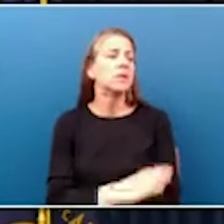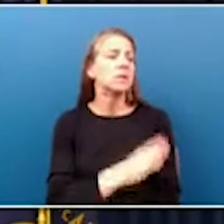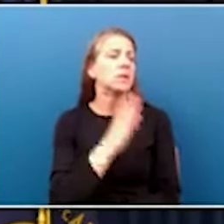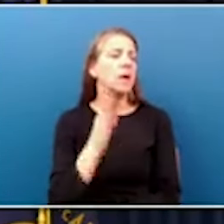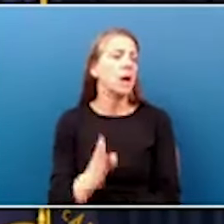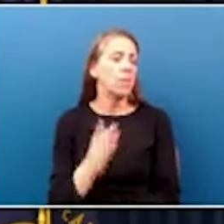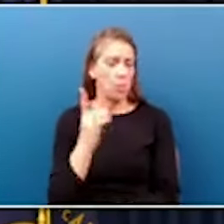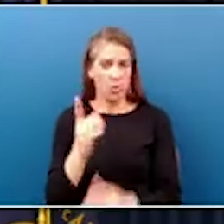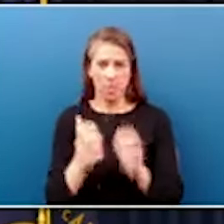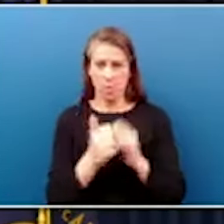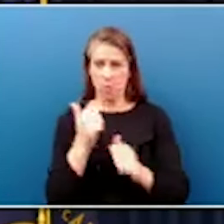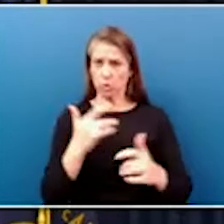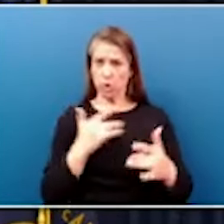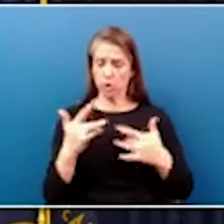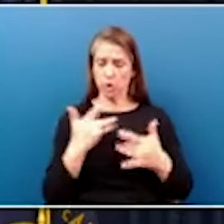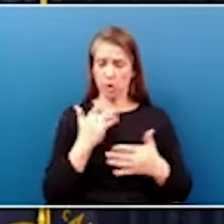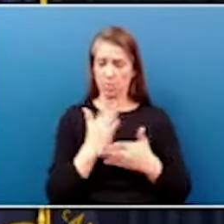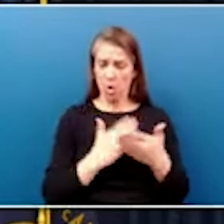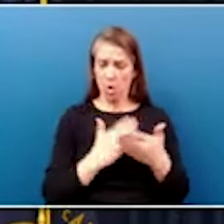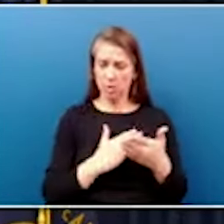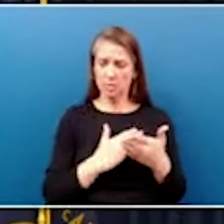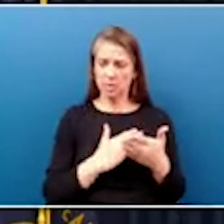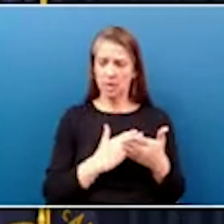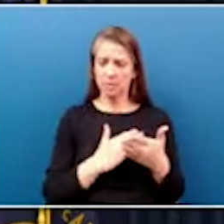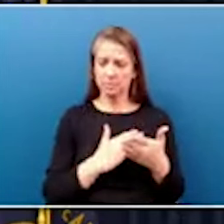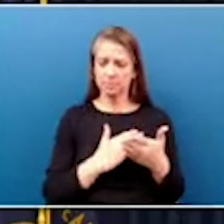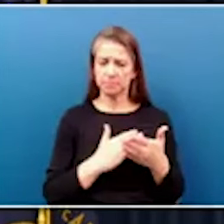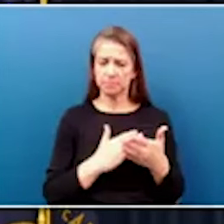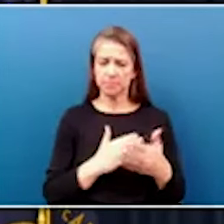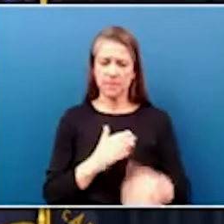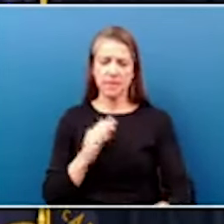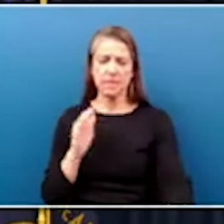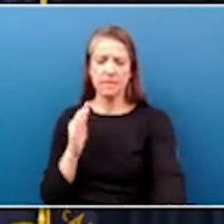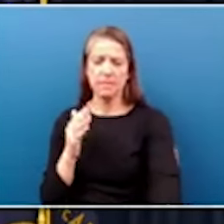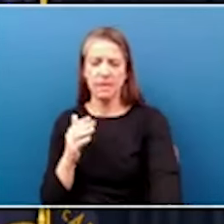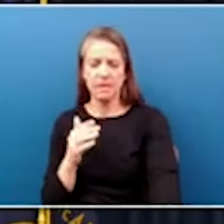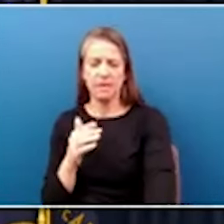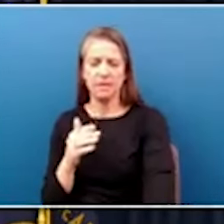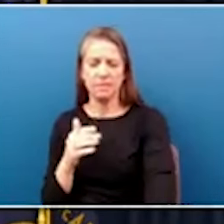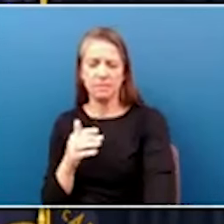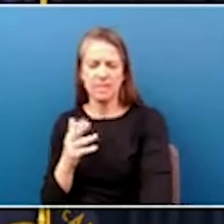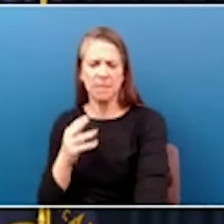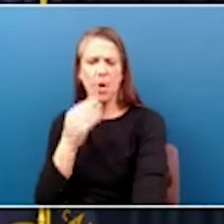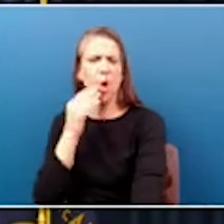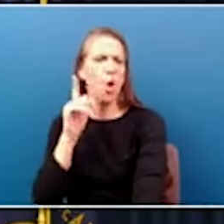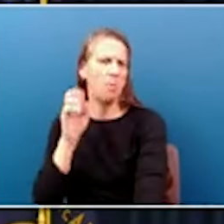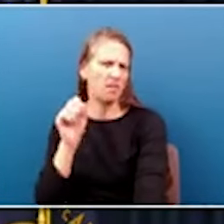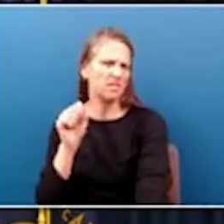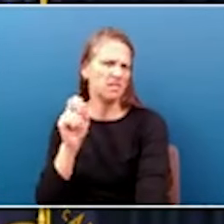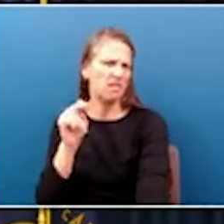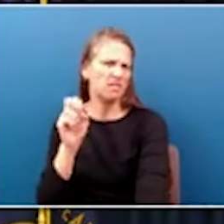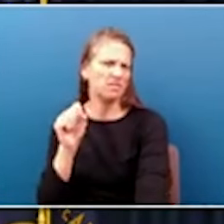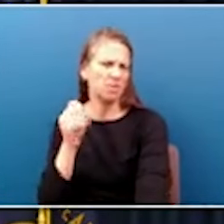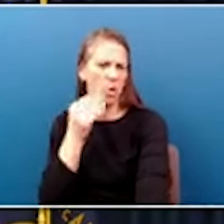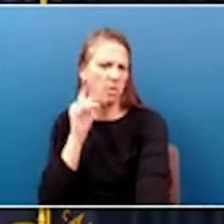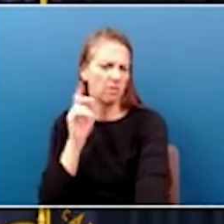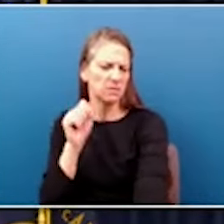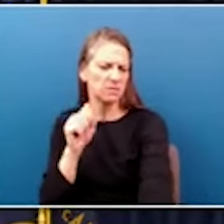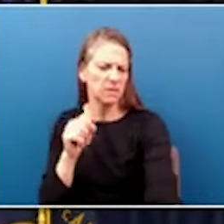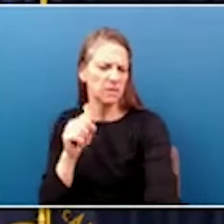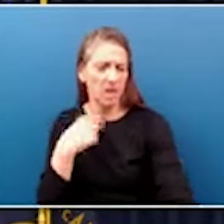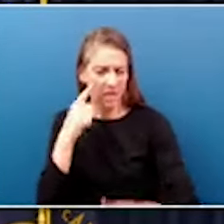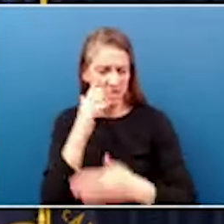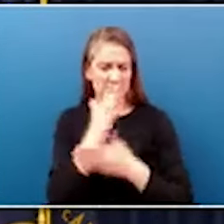concerning pieces in it is some of the provisions about homelessness. And I believe that there were some some